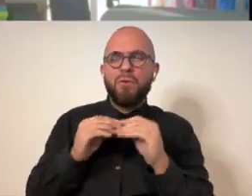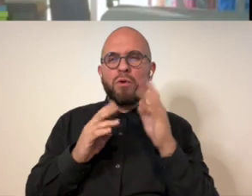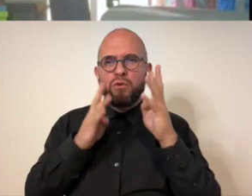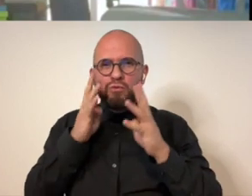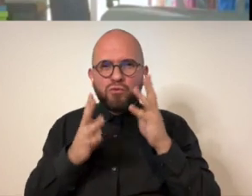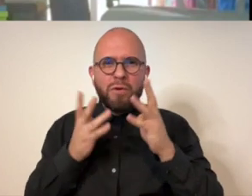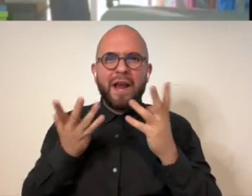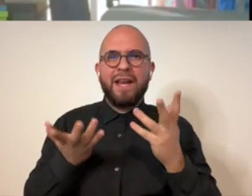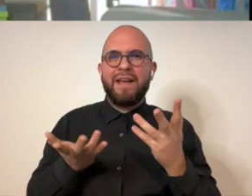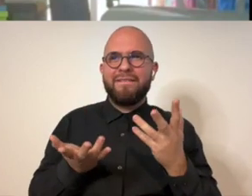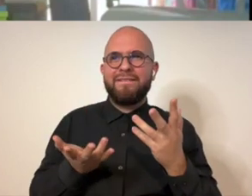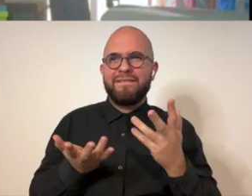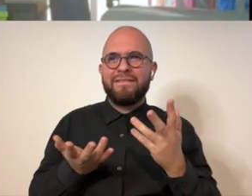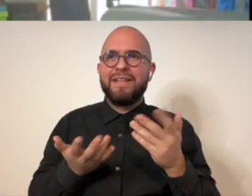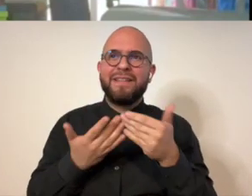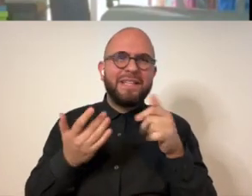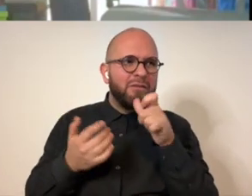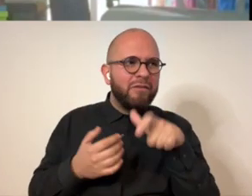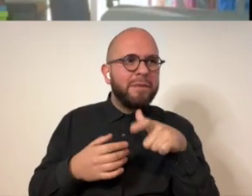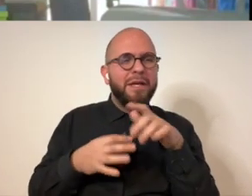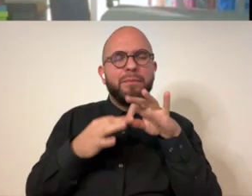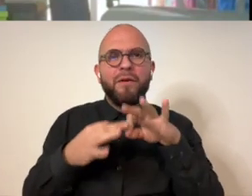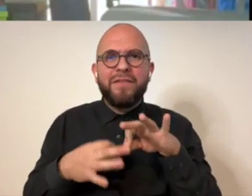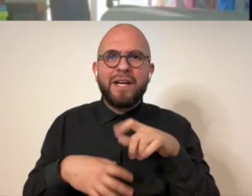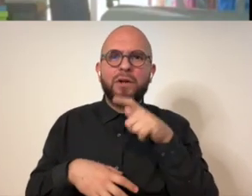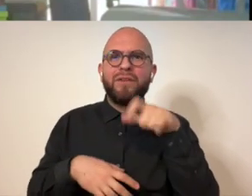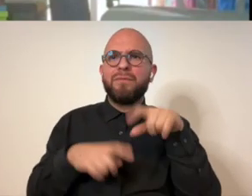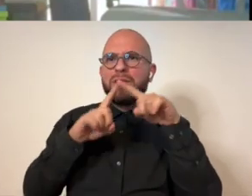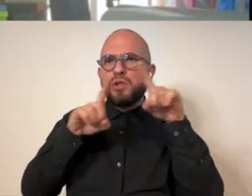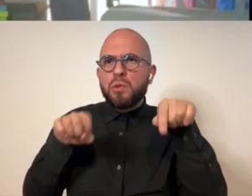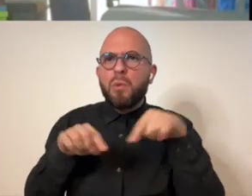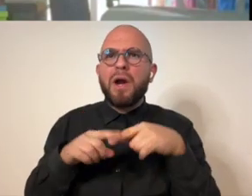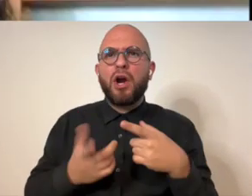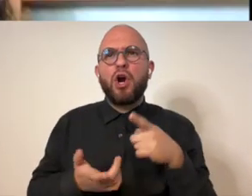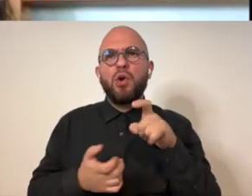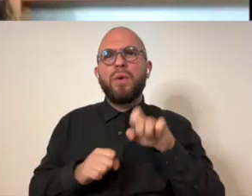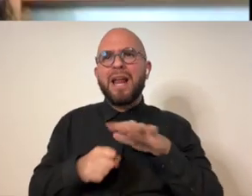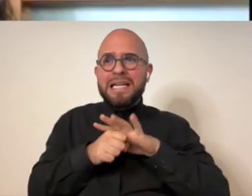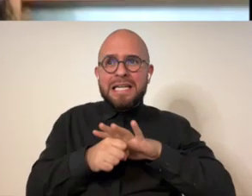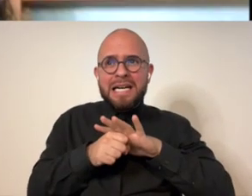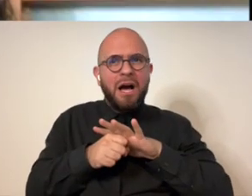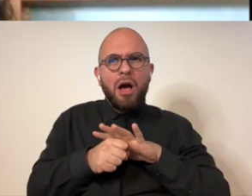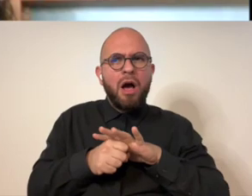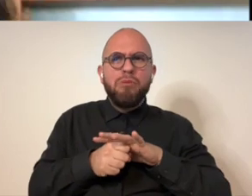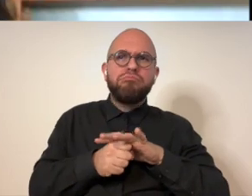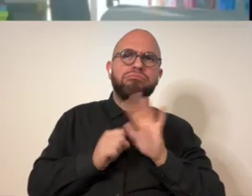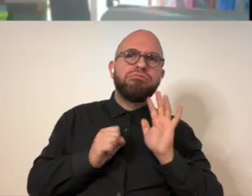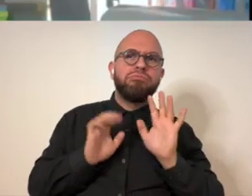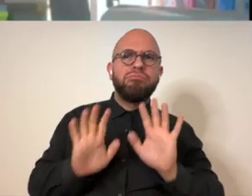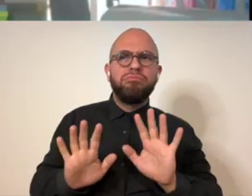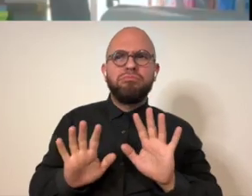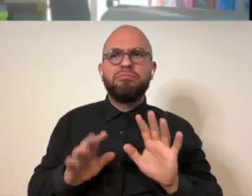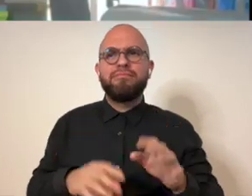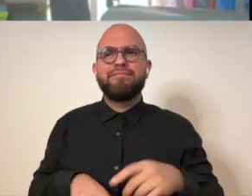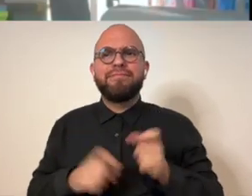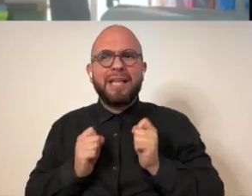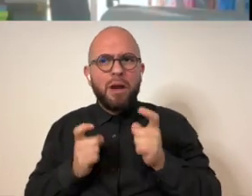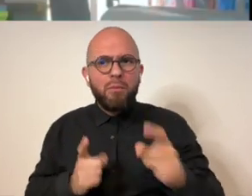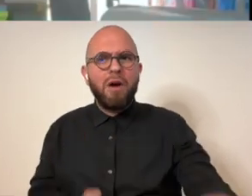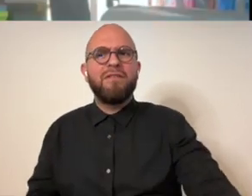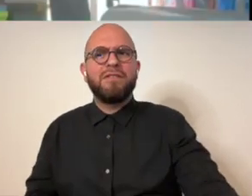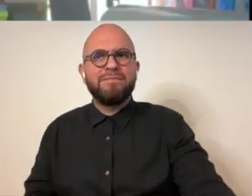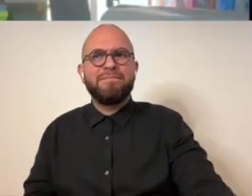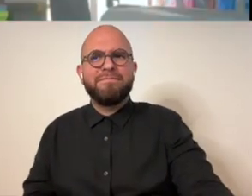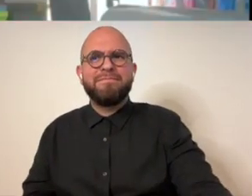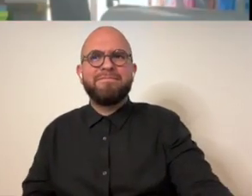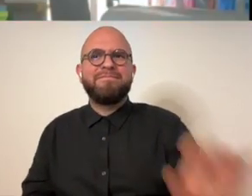found it more freeing and creative fabric has a lot of colorances things don't have to be perfect they don't have to be square you can take the pressure